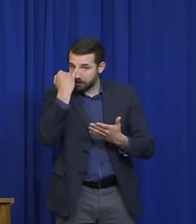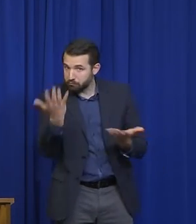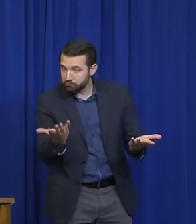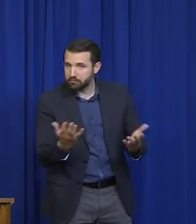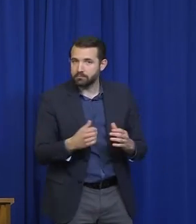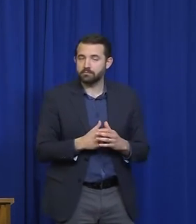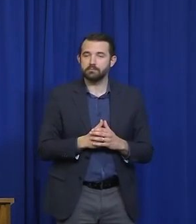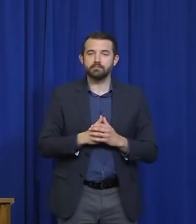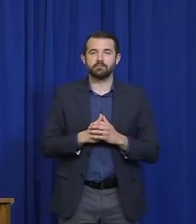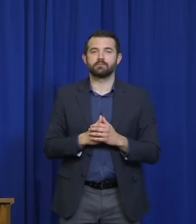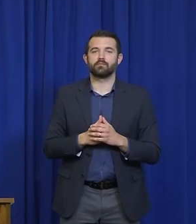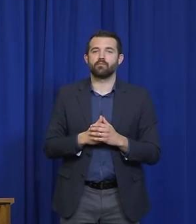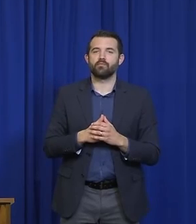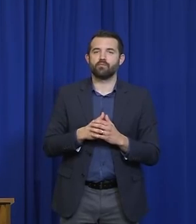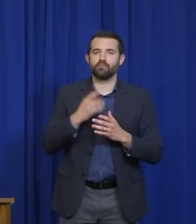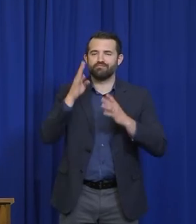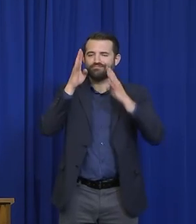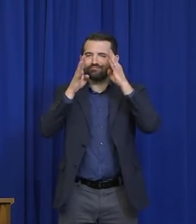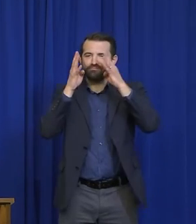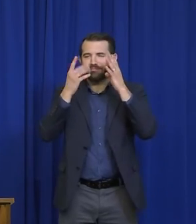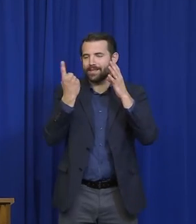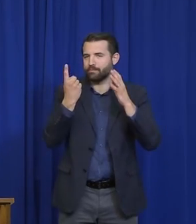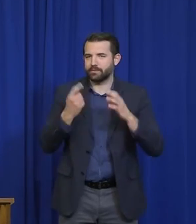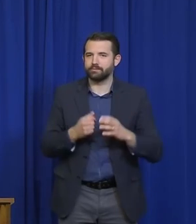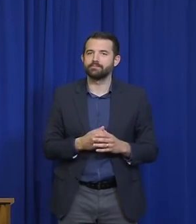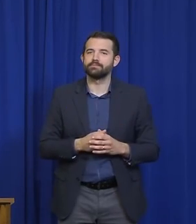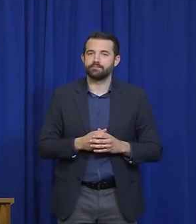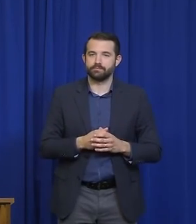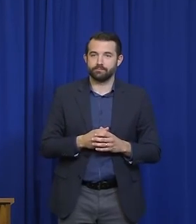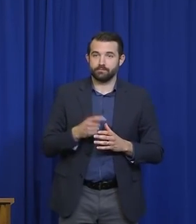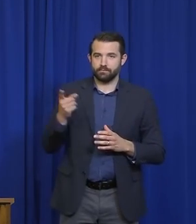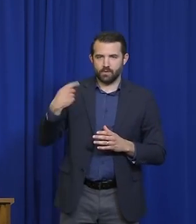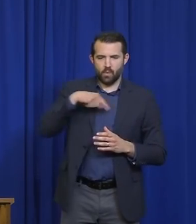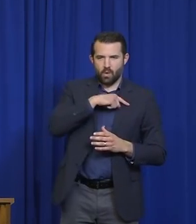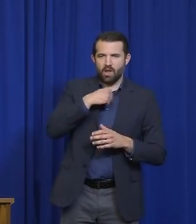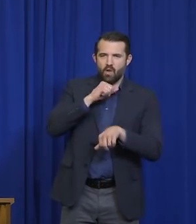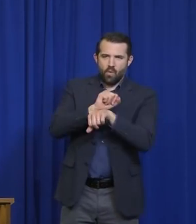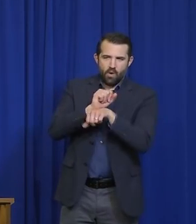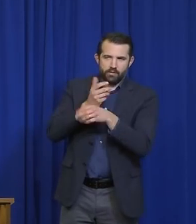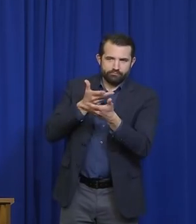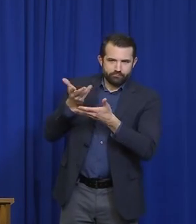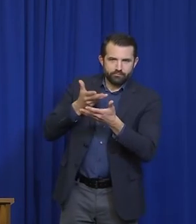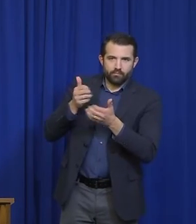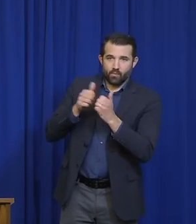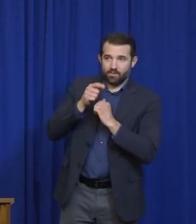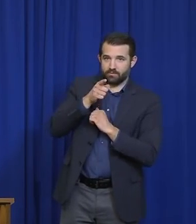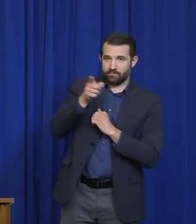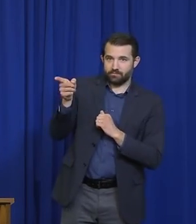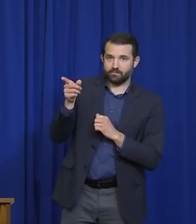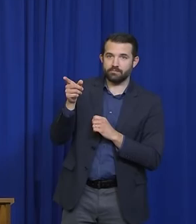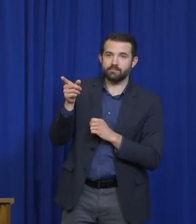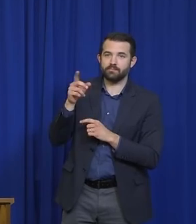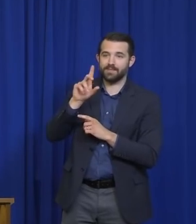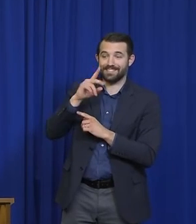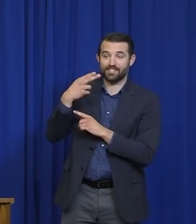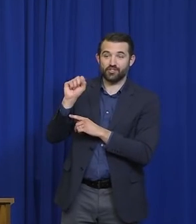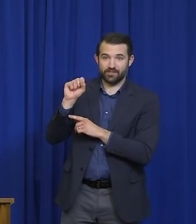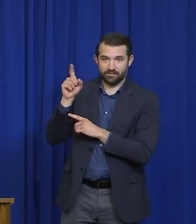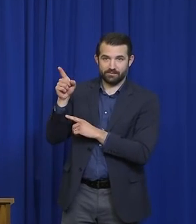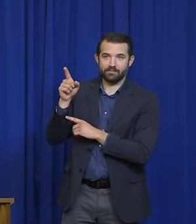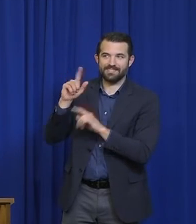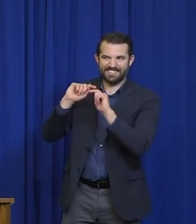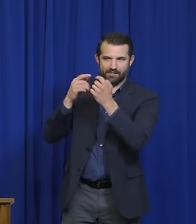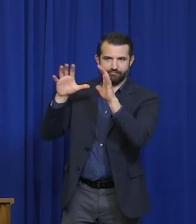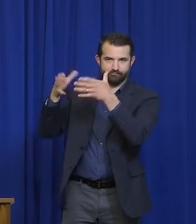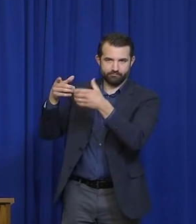with the industries on these safety protocols and working directly with Commissioner Lambert's team, healthcare experts that she's put into a team